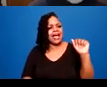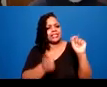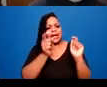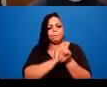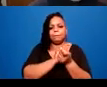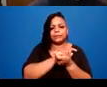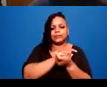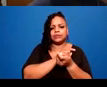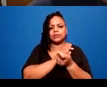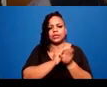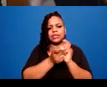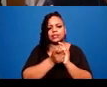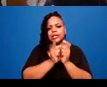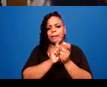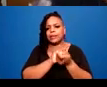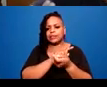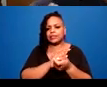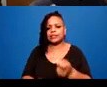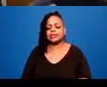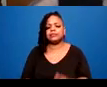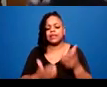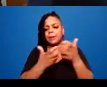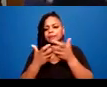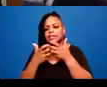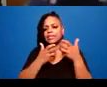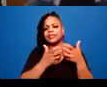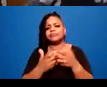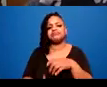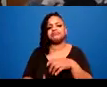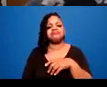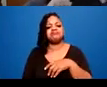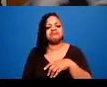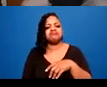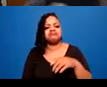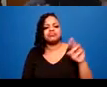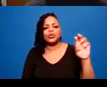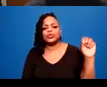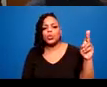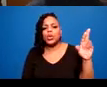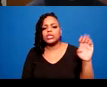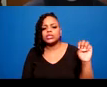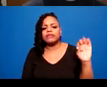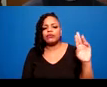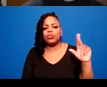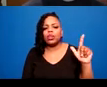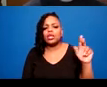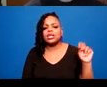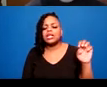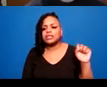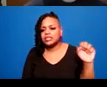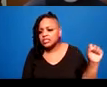Resourcefulness, so being able to identify and get what you need however you can get it.